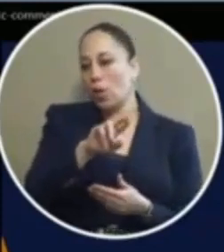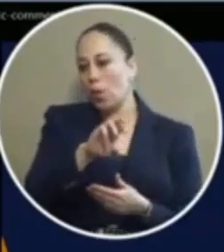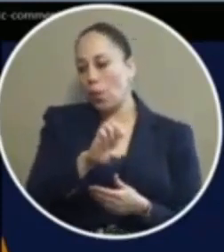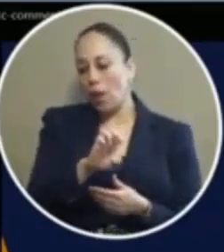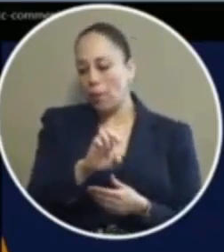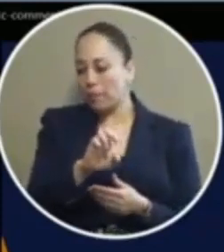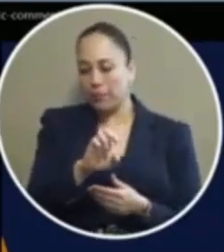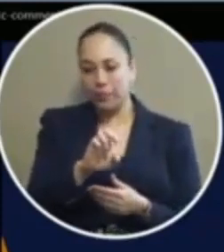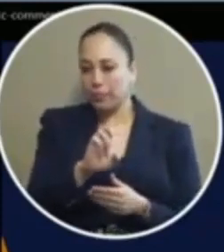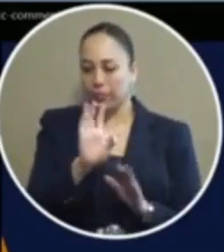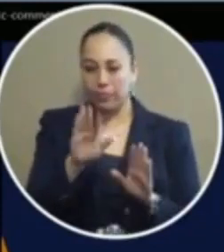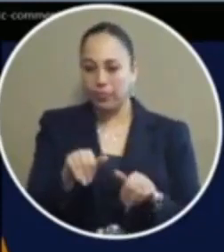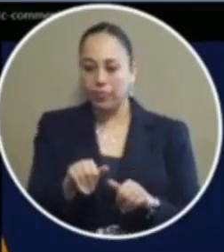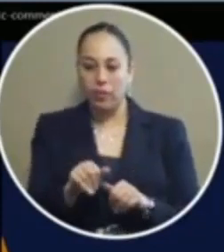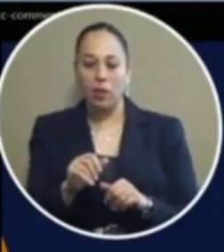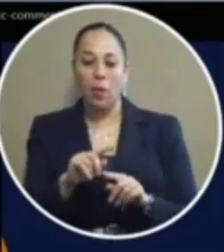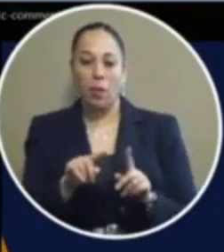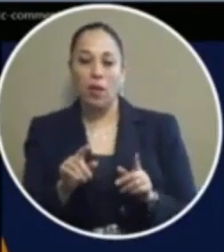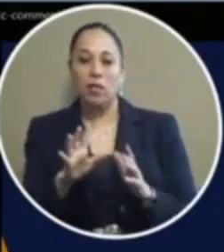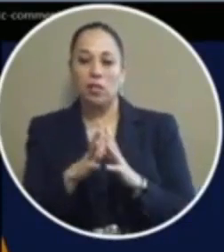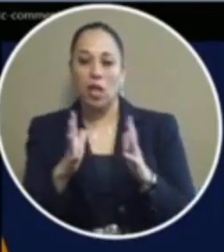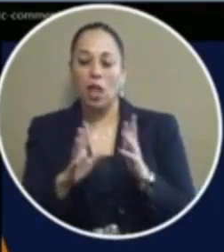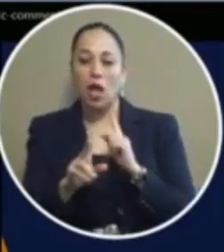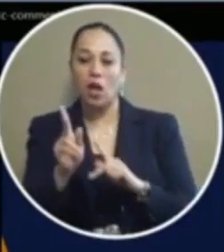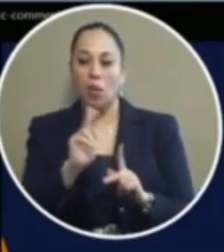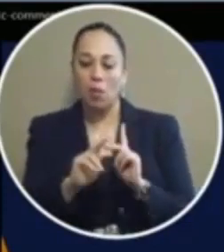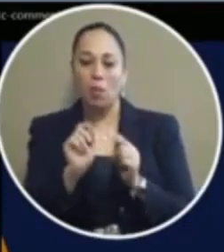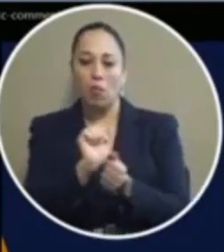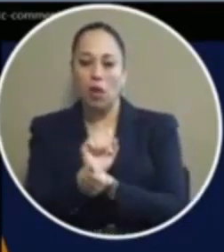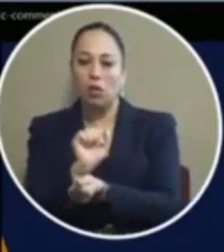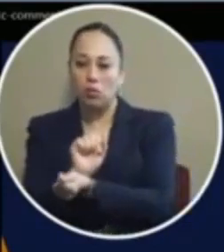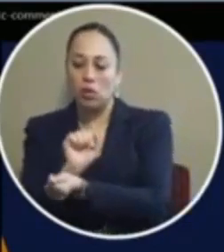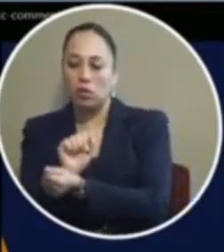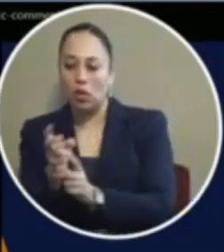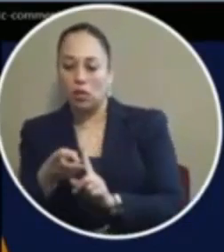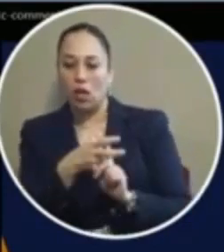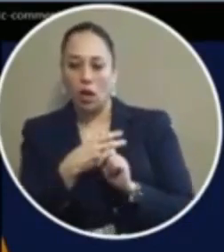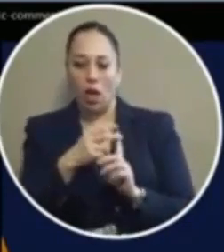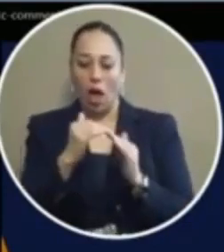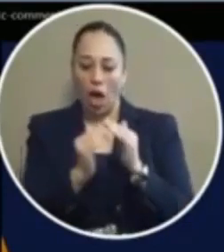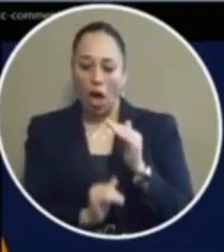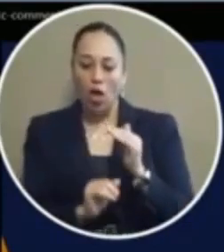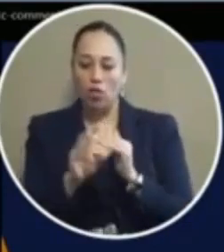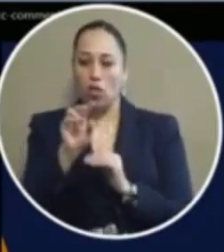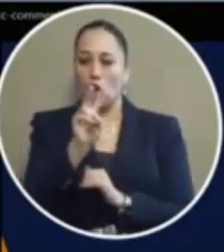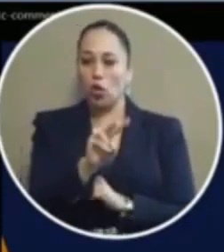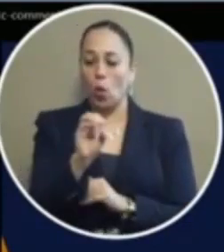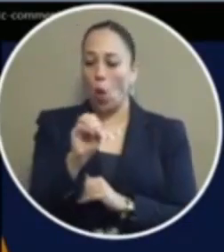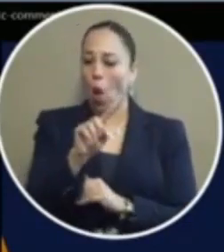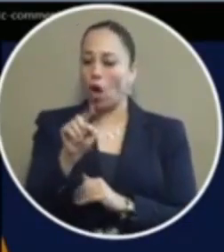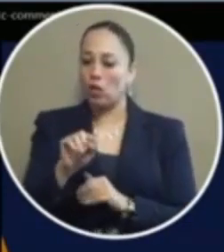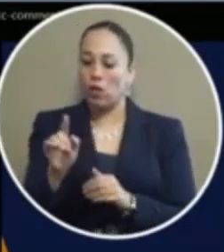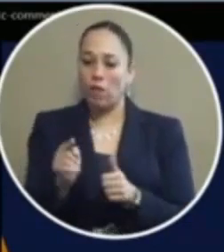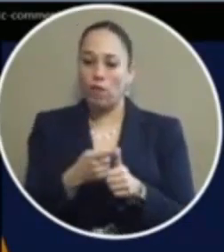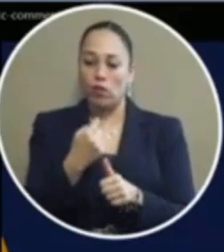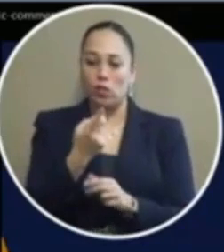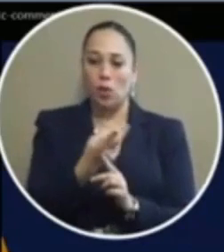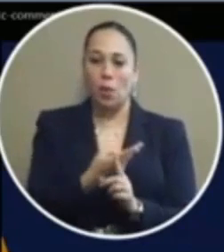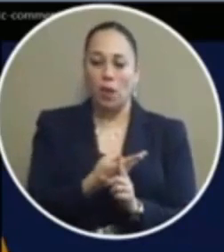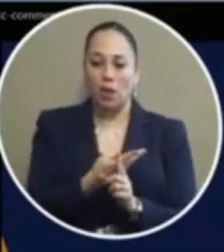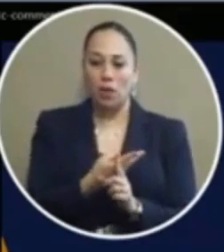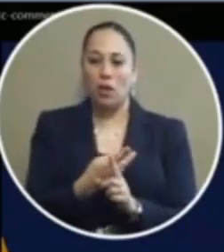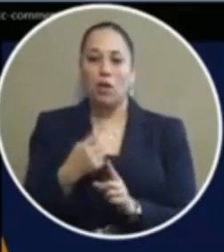but out of the 308 people arrested for possession of cannabis under two ounces the first two months of 2020 2020